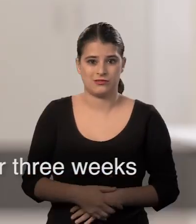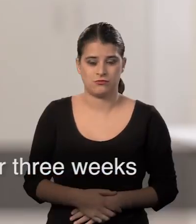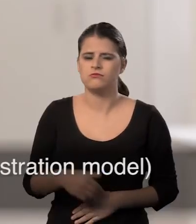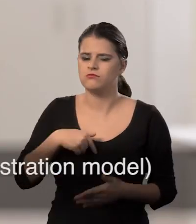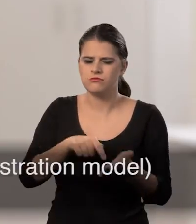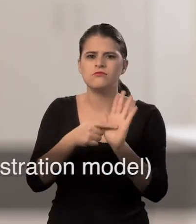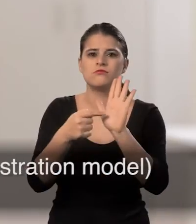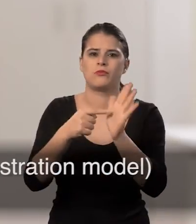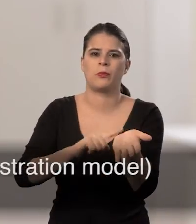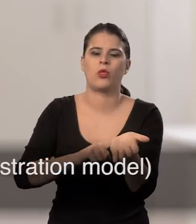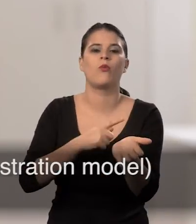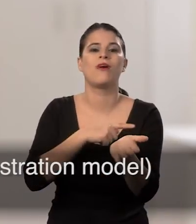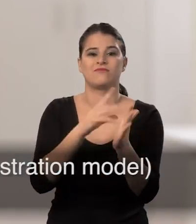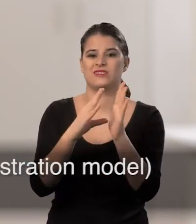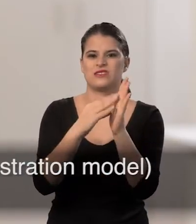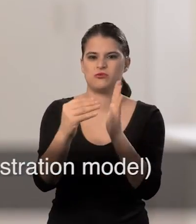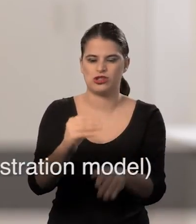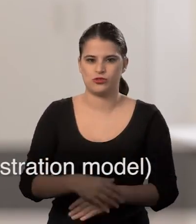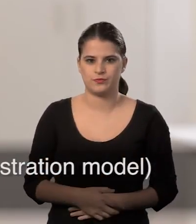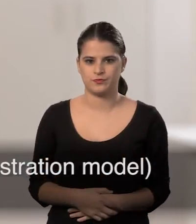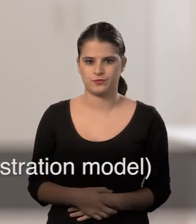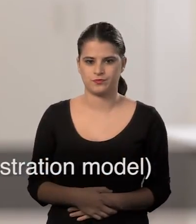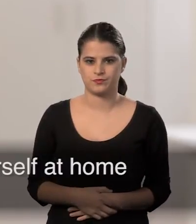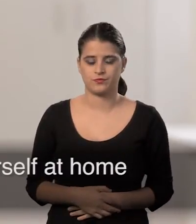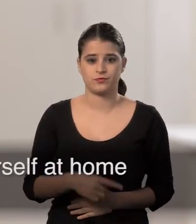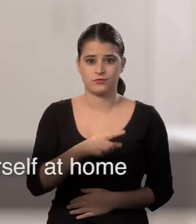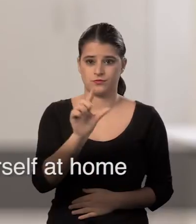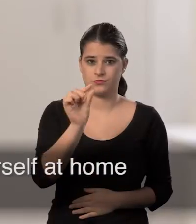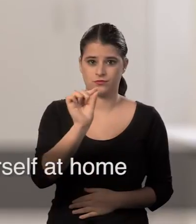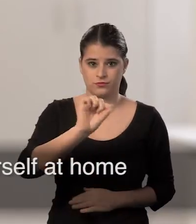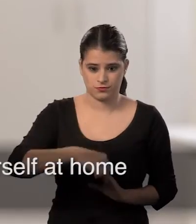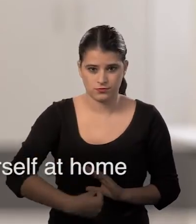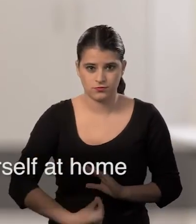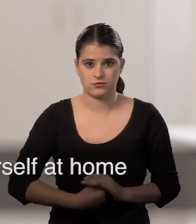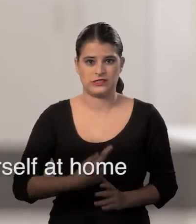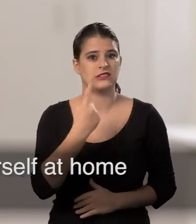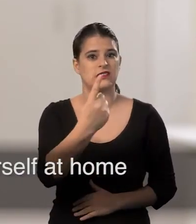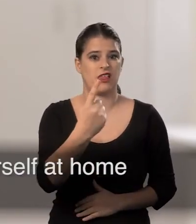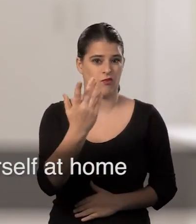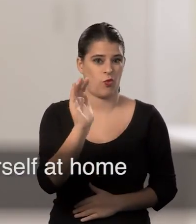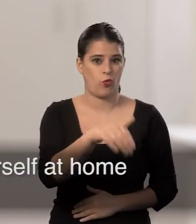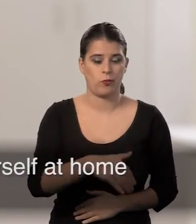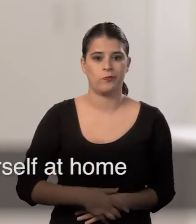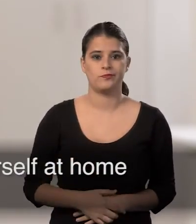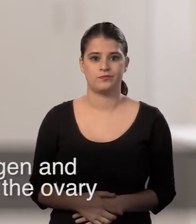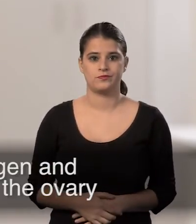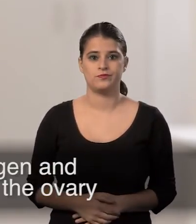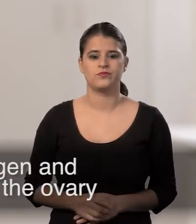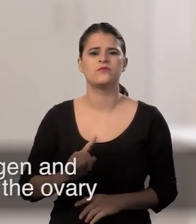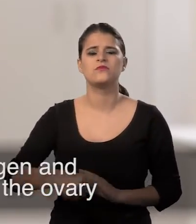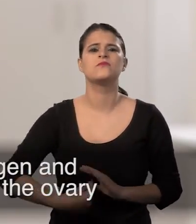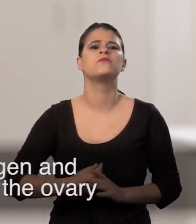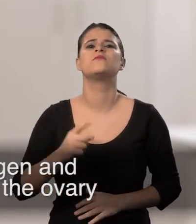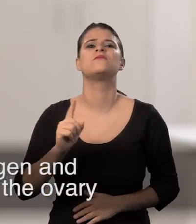weeks. This one is blue because it's a demonstration model. You insert and remove the ring yourself at home. It